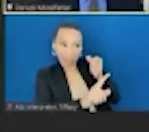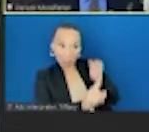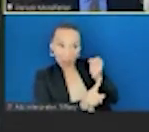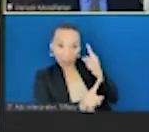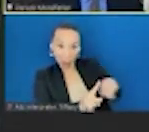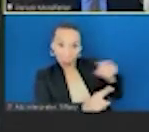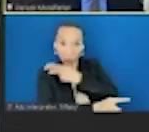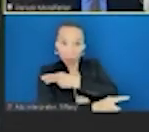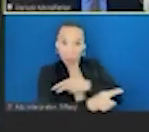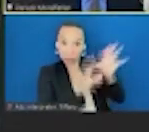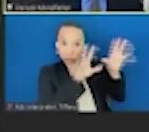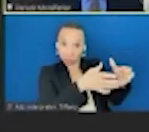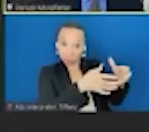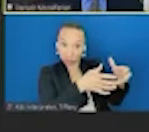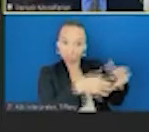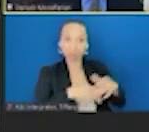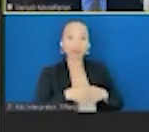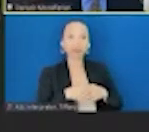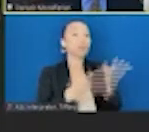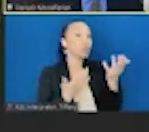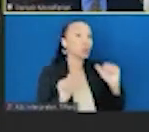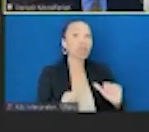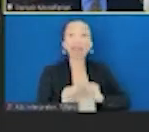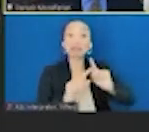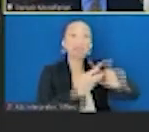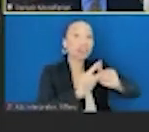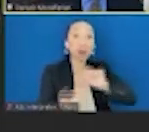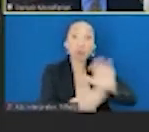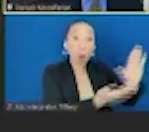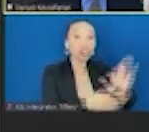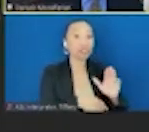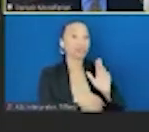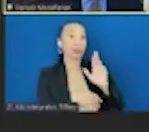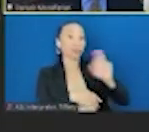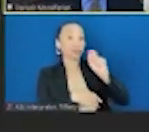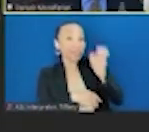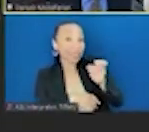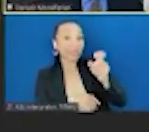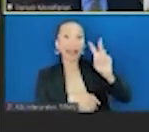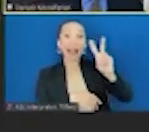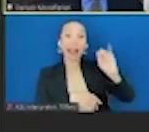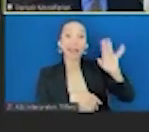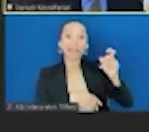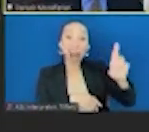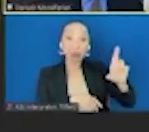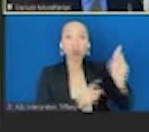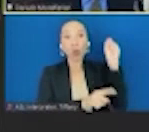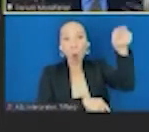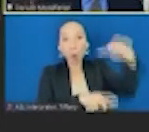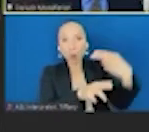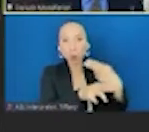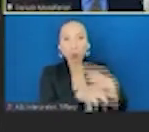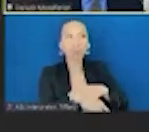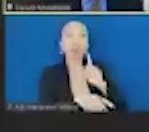the prescriptions can be given in different ways. People can get a voucher that they can go use. They can get actually a subsidized food